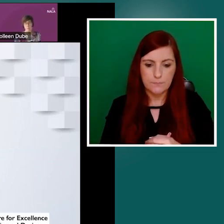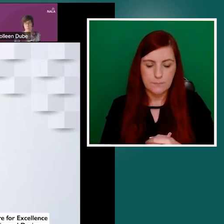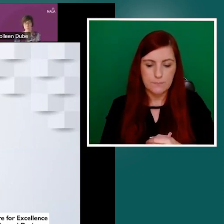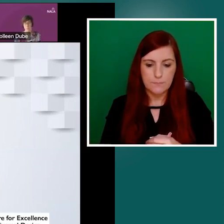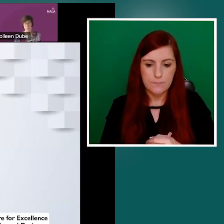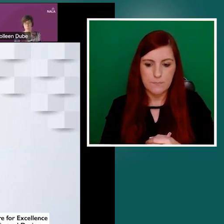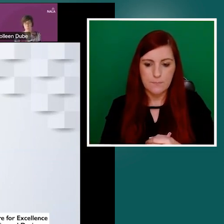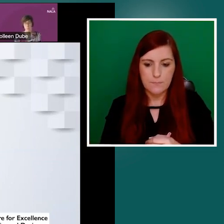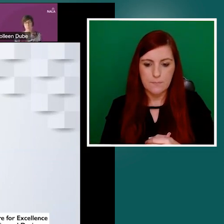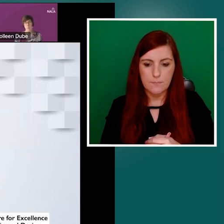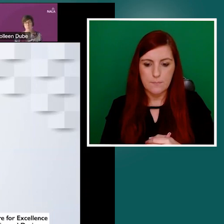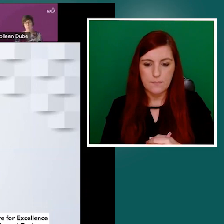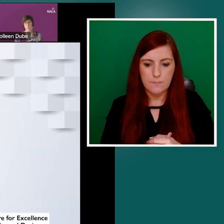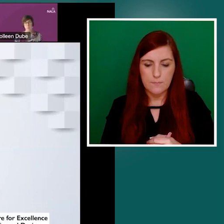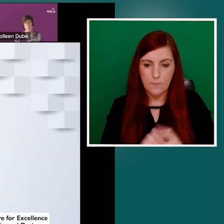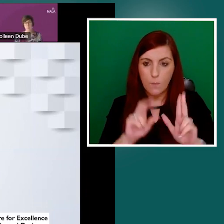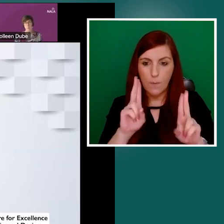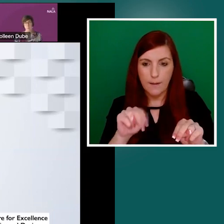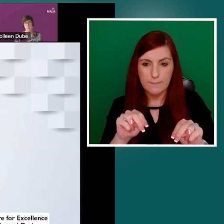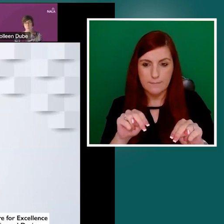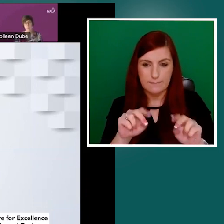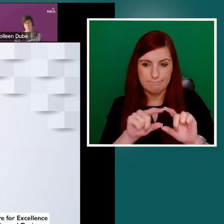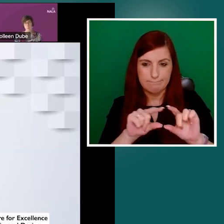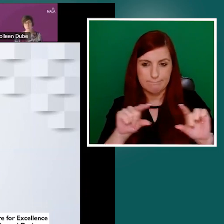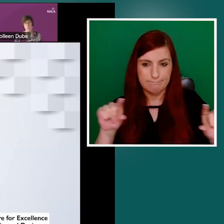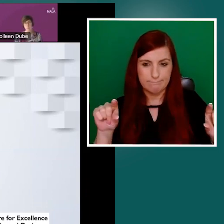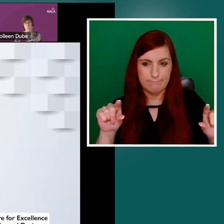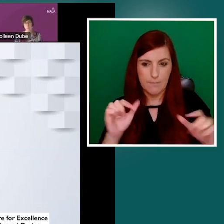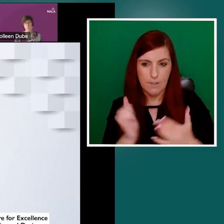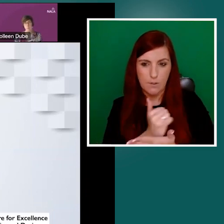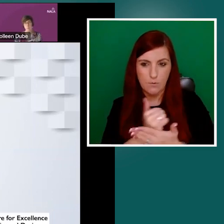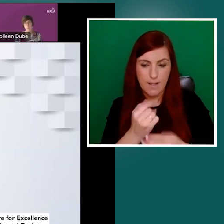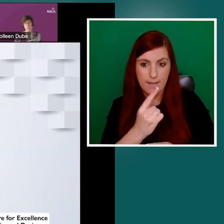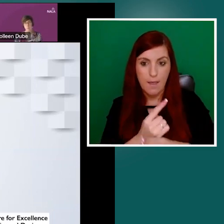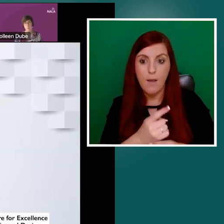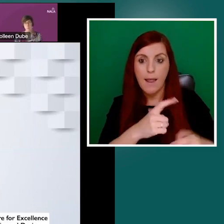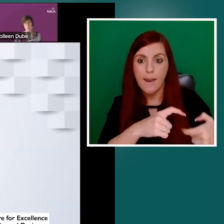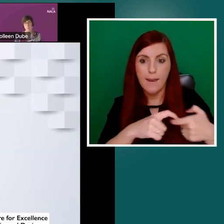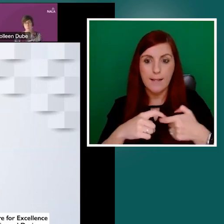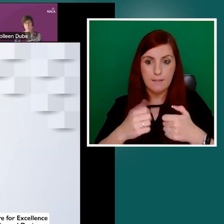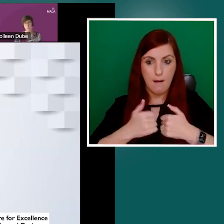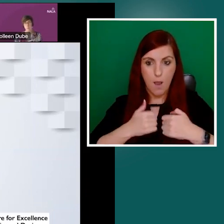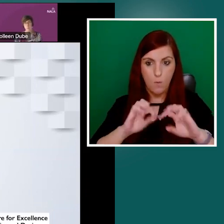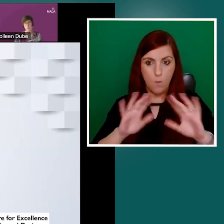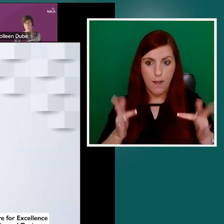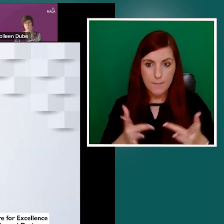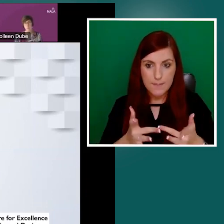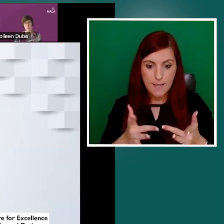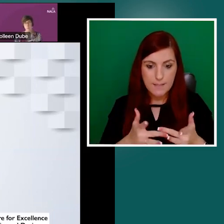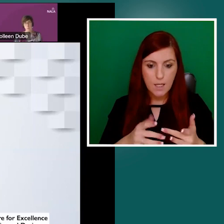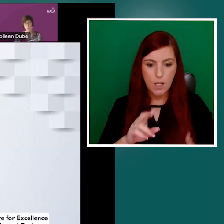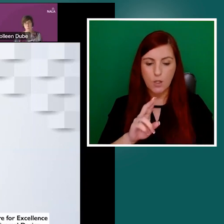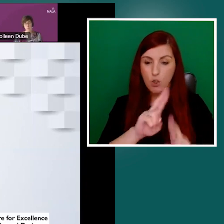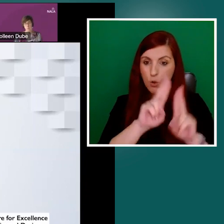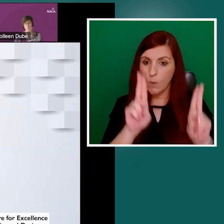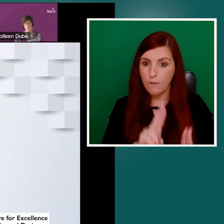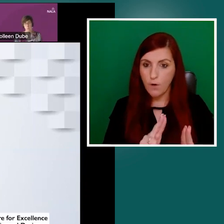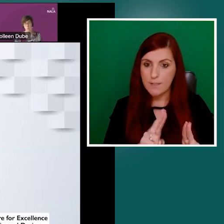website at universaldesign.ie forward slash communications toolkit.